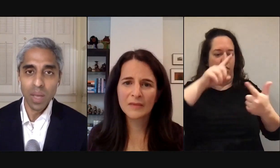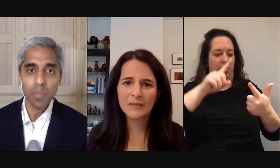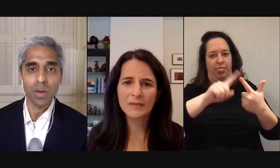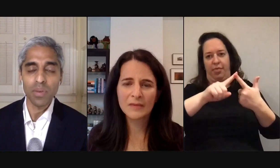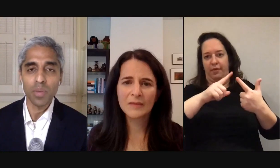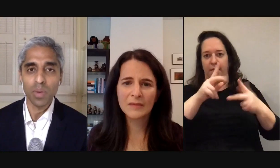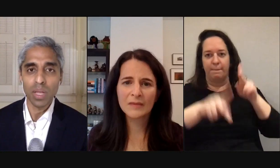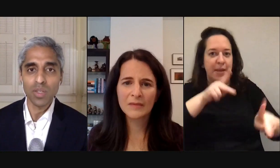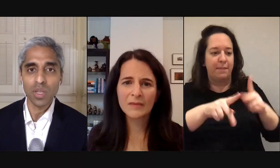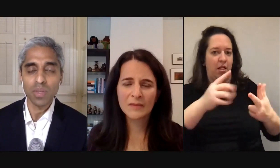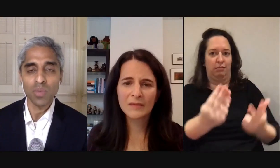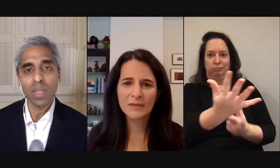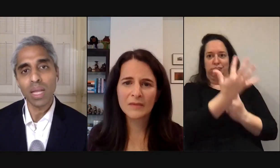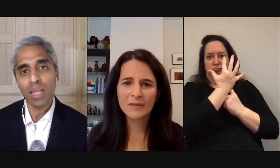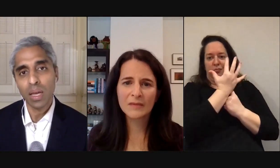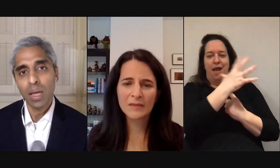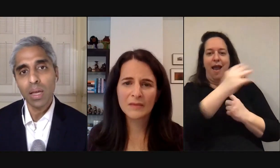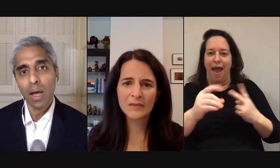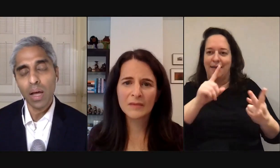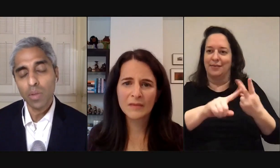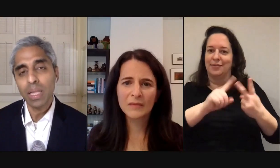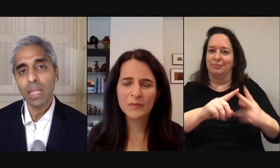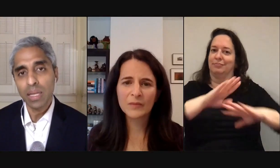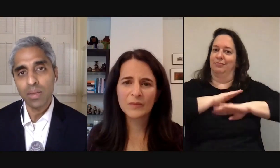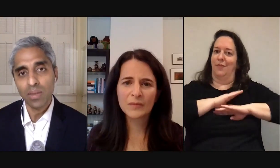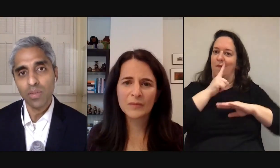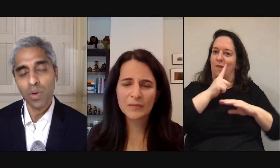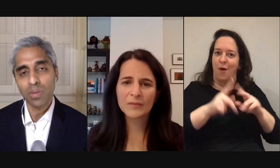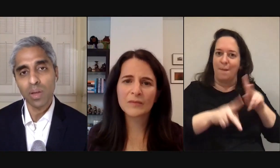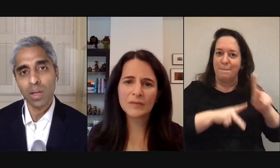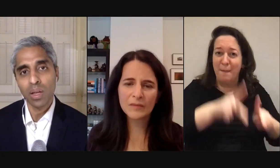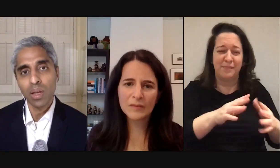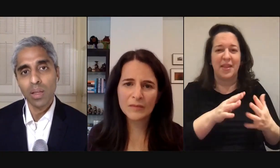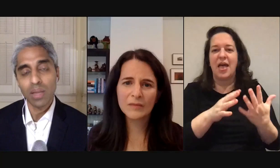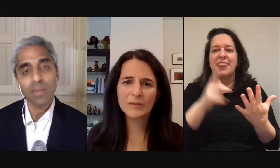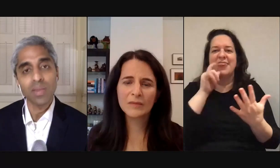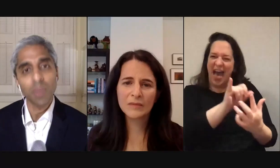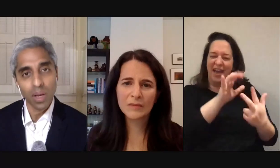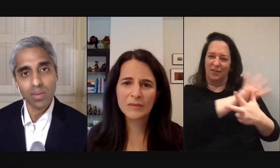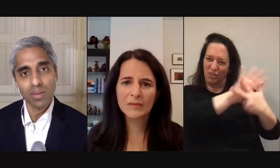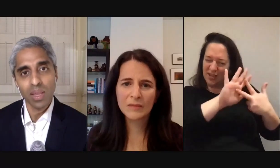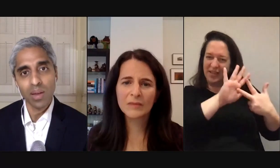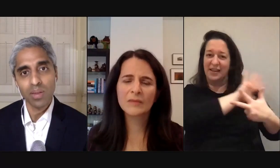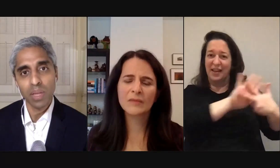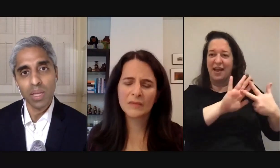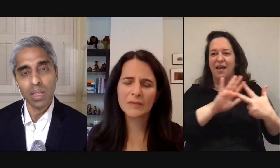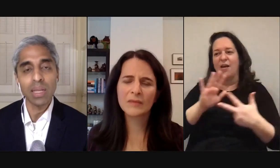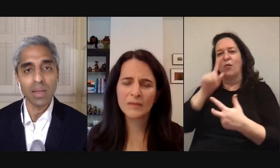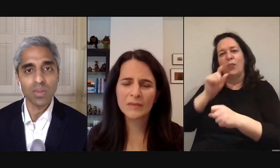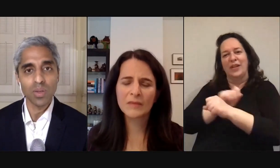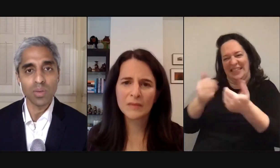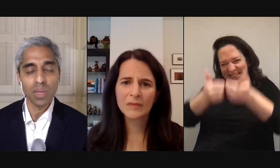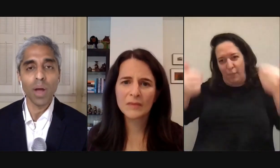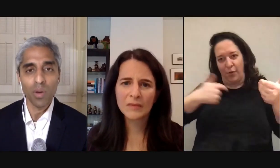i think separate from human relationships is one that i think ultimately leads us to focus on things that separate us and that ultimately